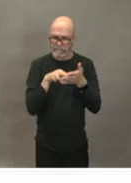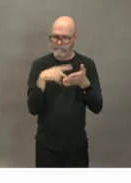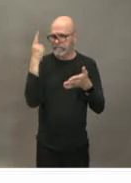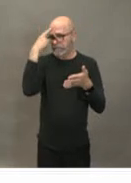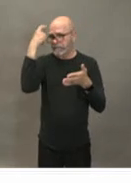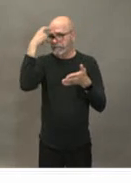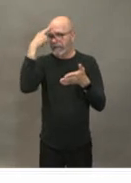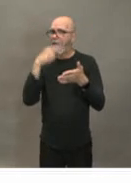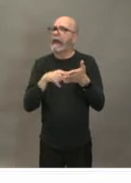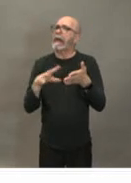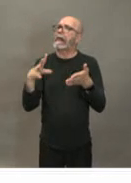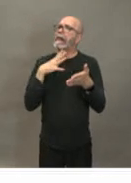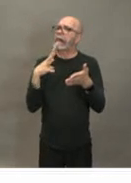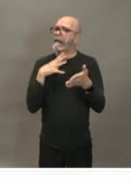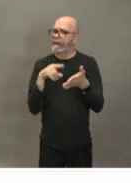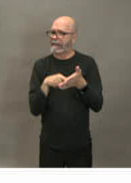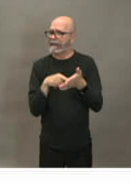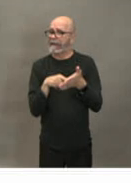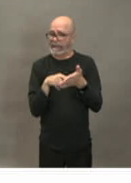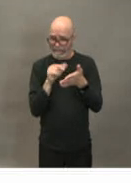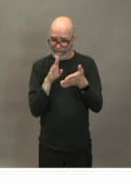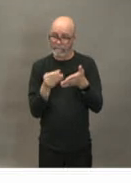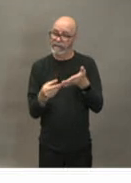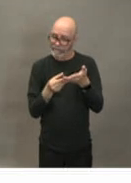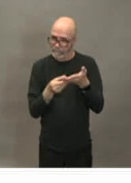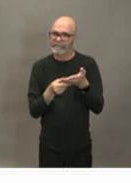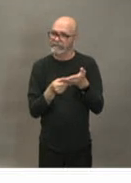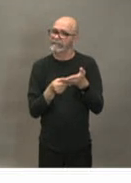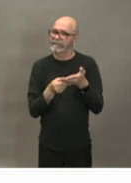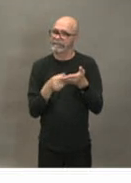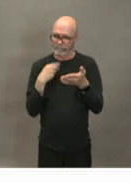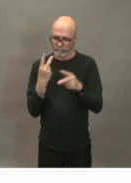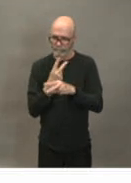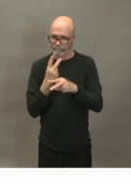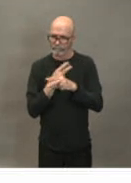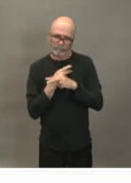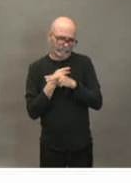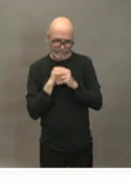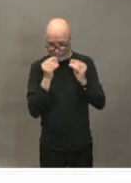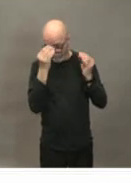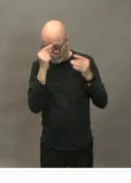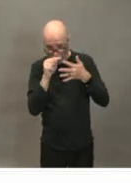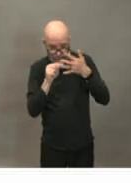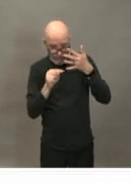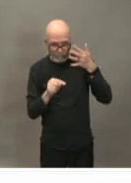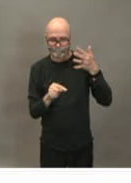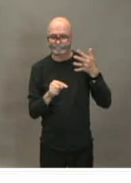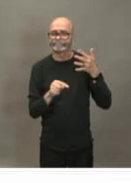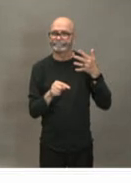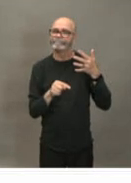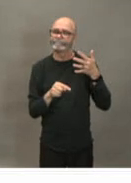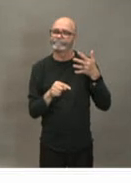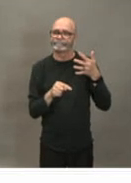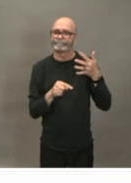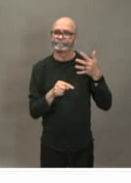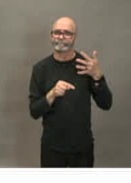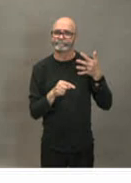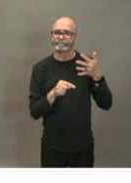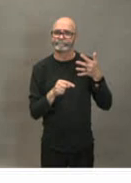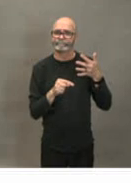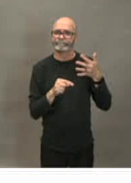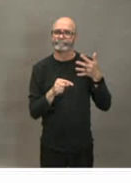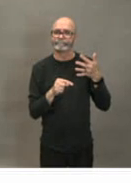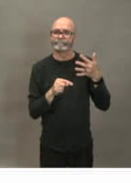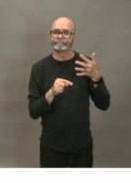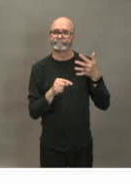specimen comes into our lab uh we collate all the information that we've received uh we run uh daily assays to for our in-house method